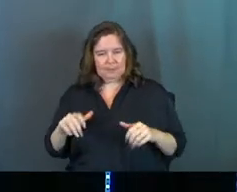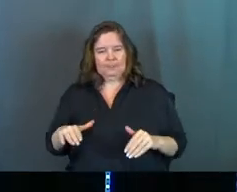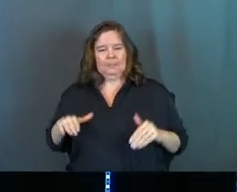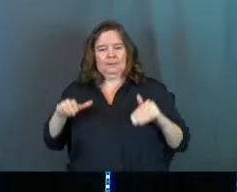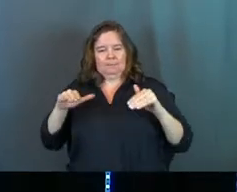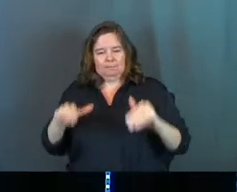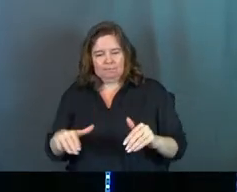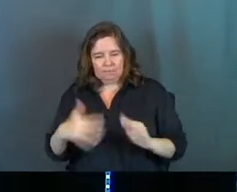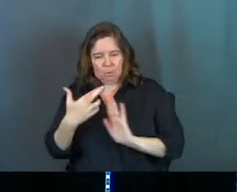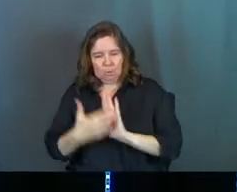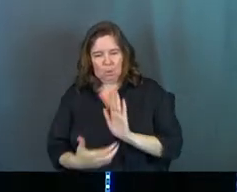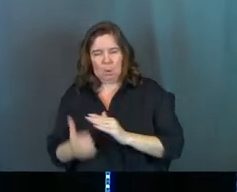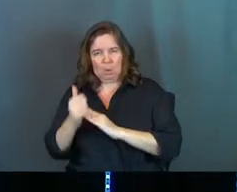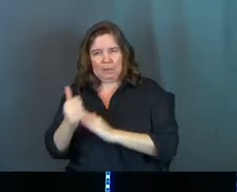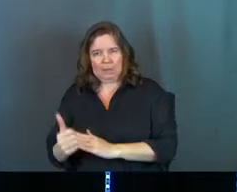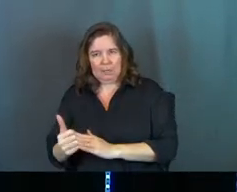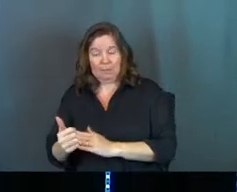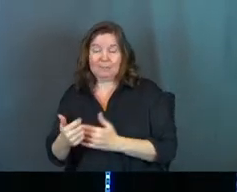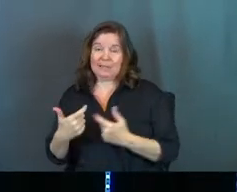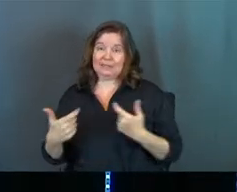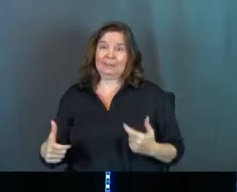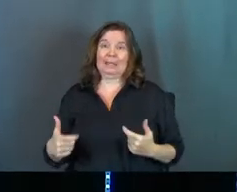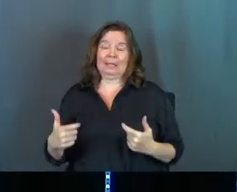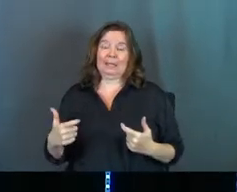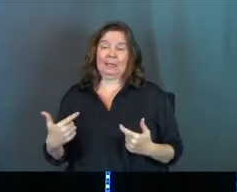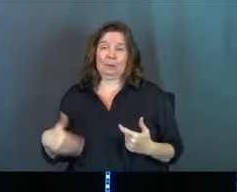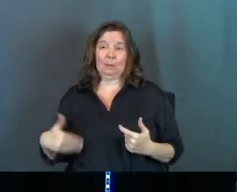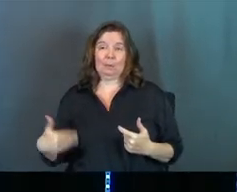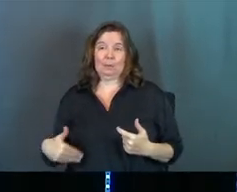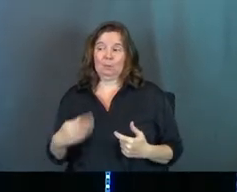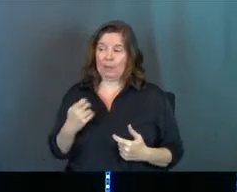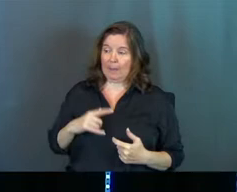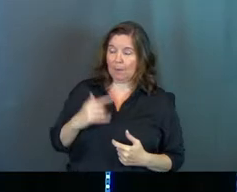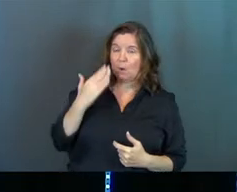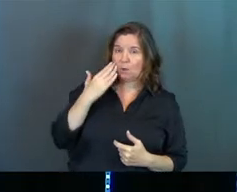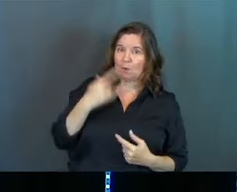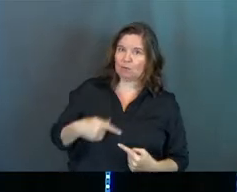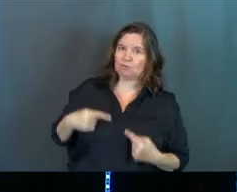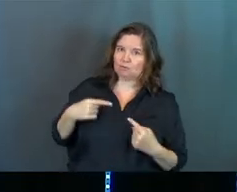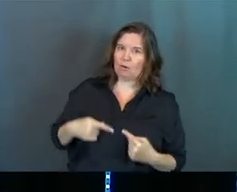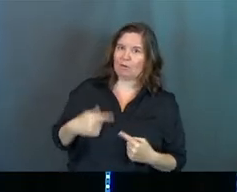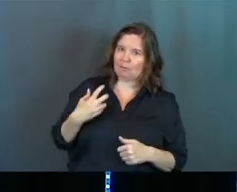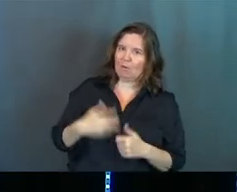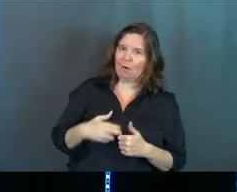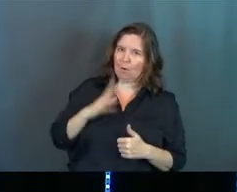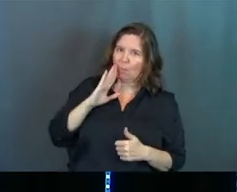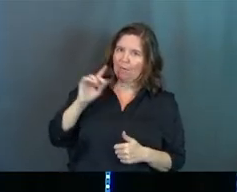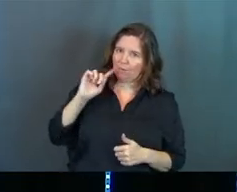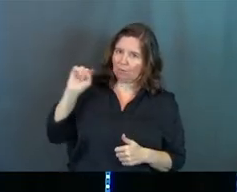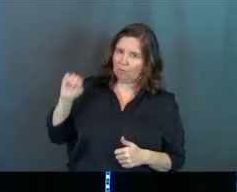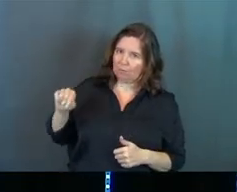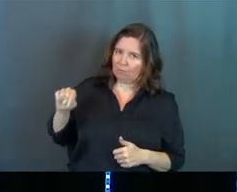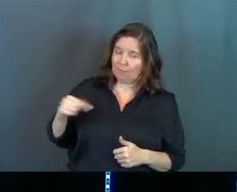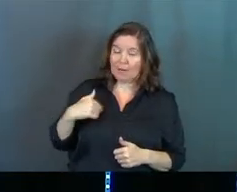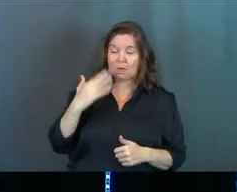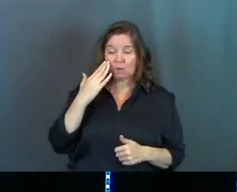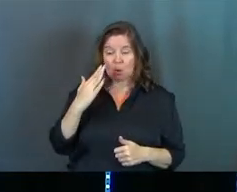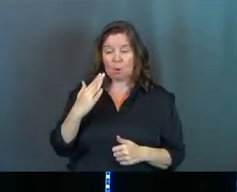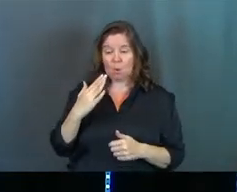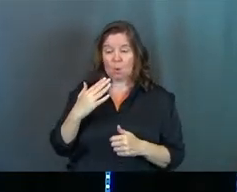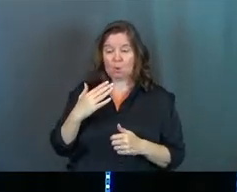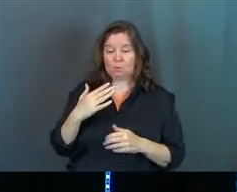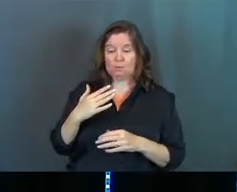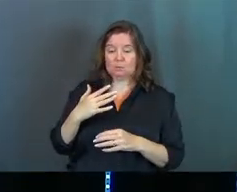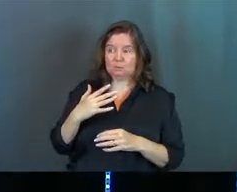leadership and go, hey, I'm going to lead this church, it's a big deal. And Paul knows that struggles will come for Timothy. Paul knows that there's some danger in the midst